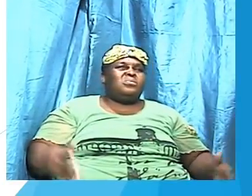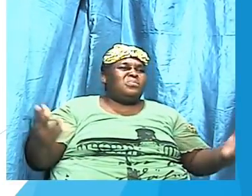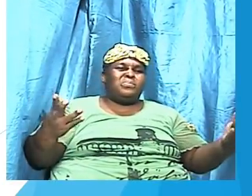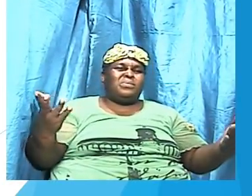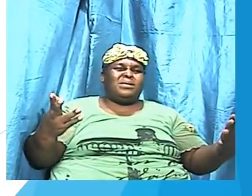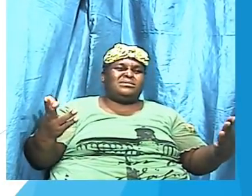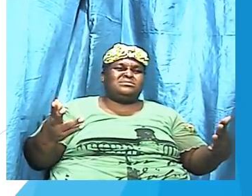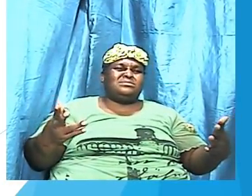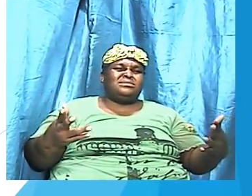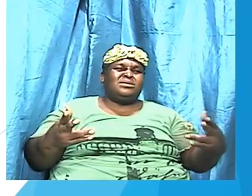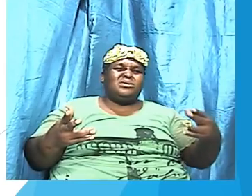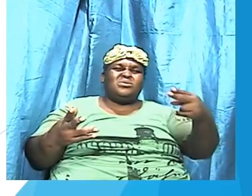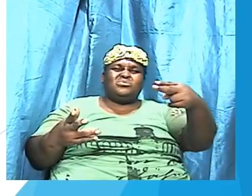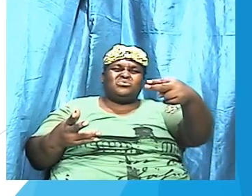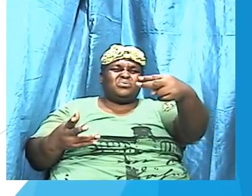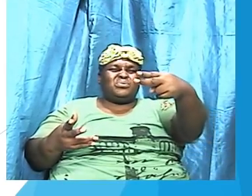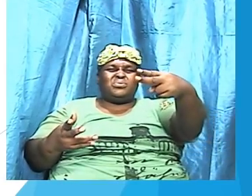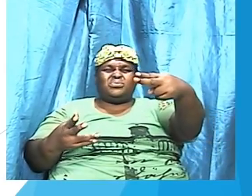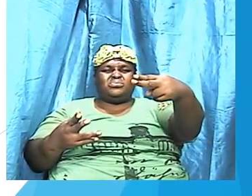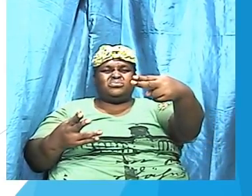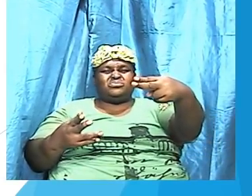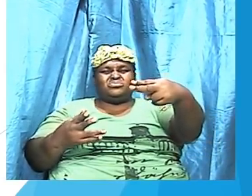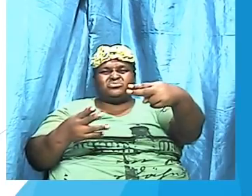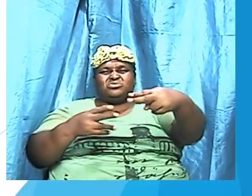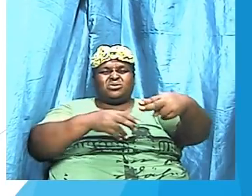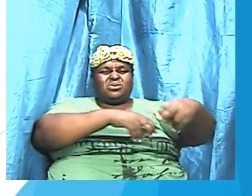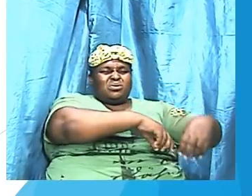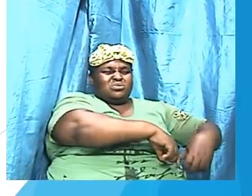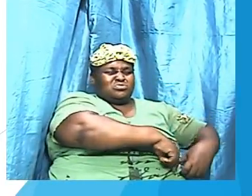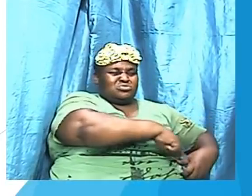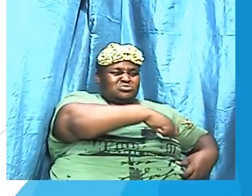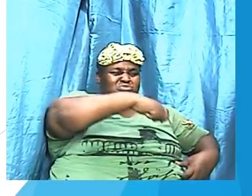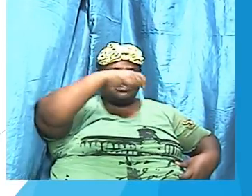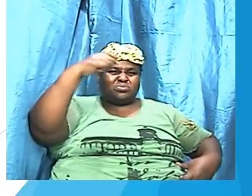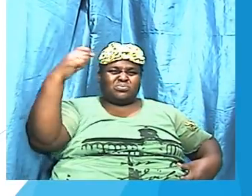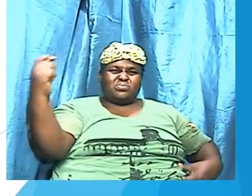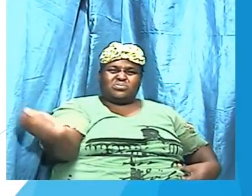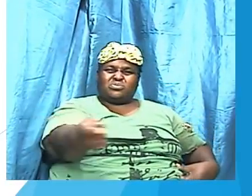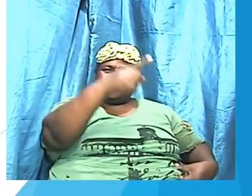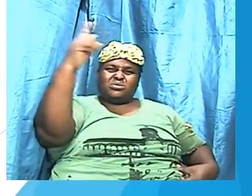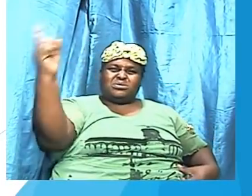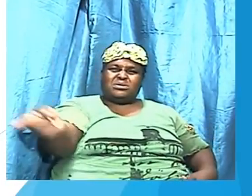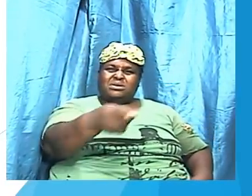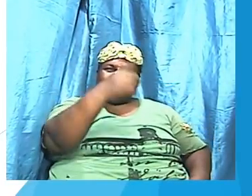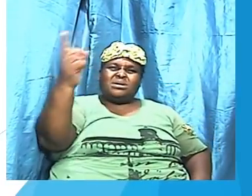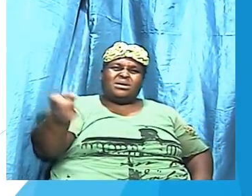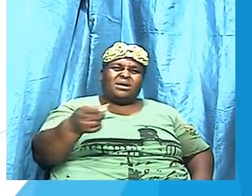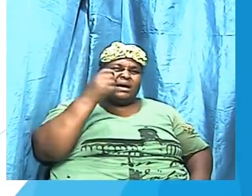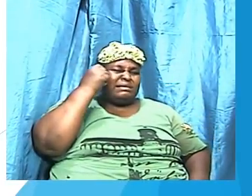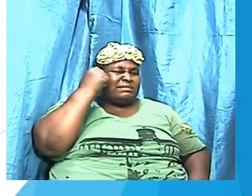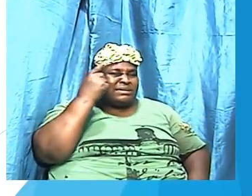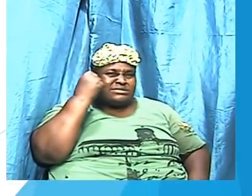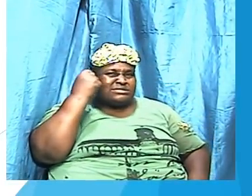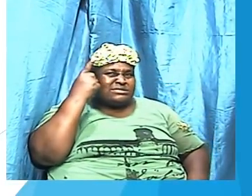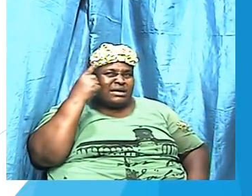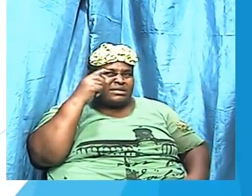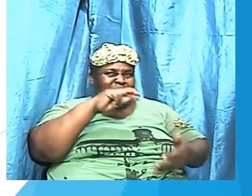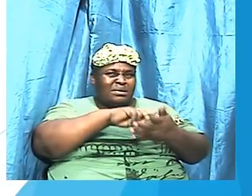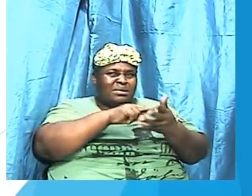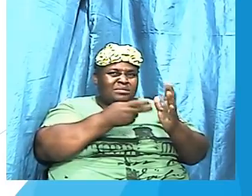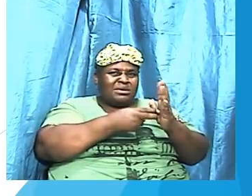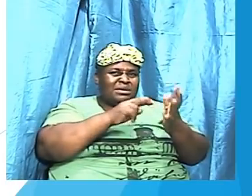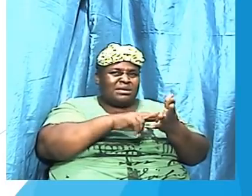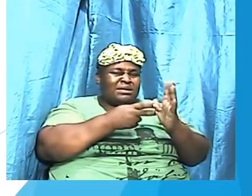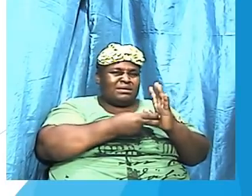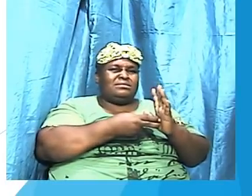-edged sword? And we need to understand the term and we need to understand what is at play